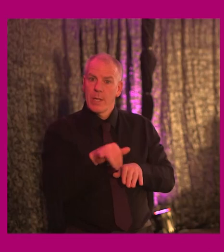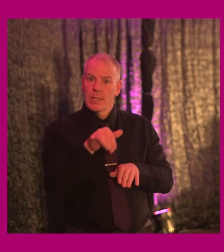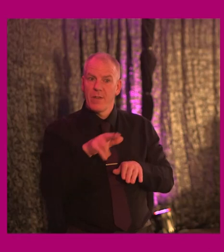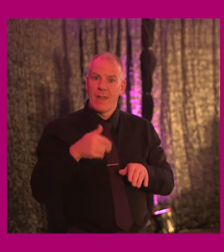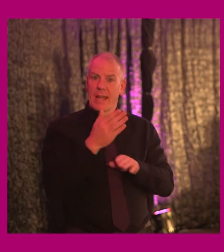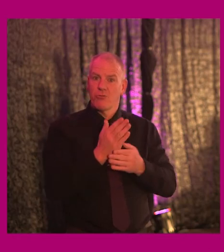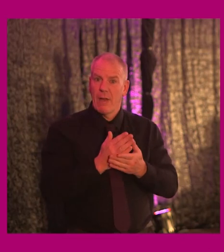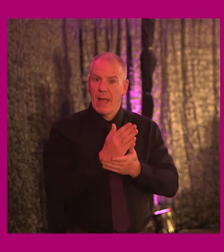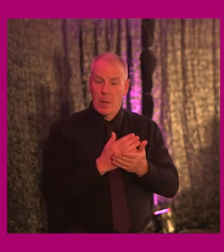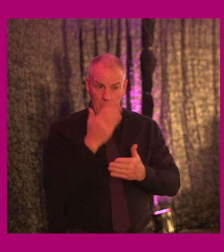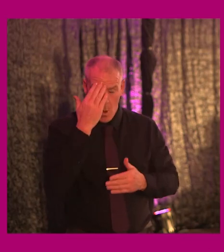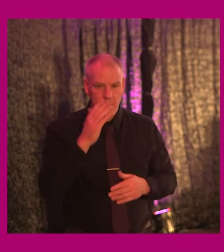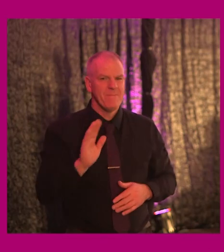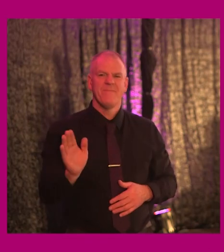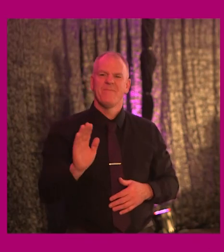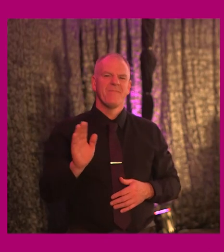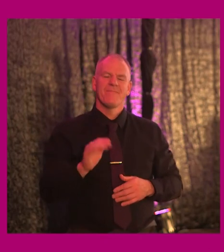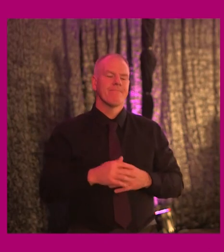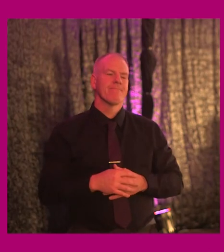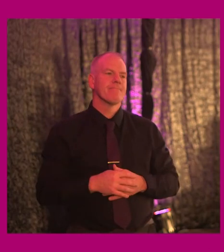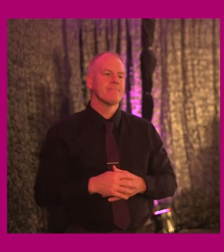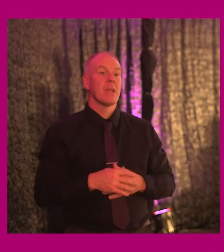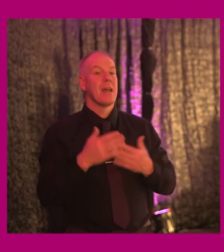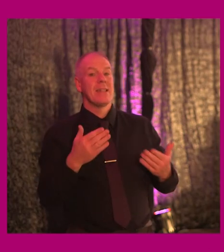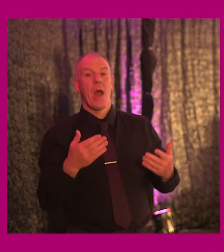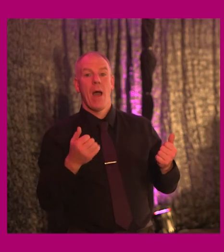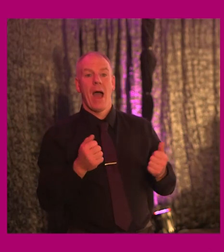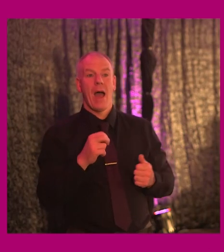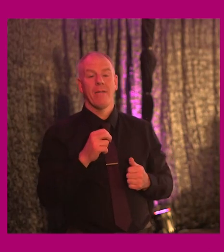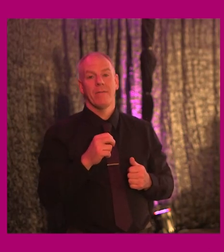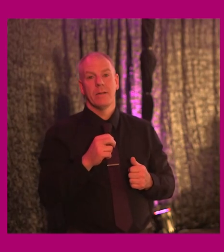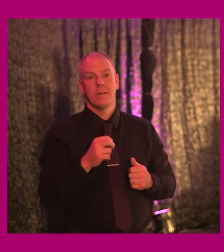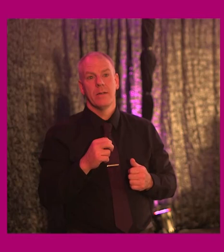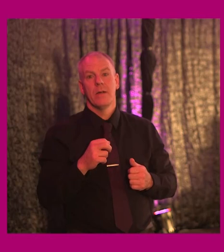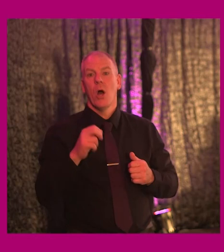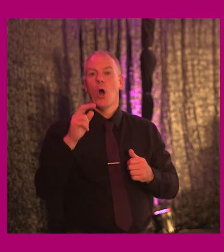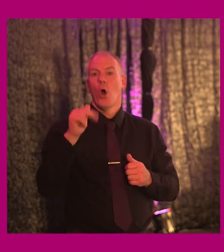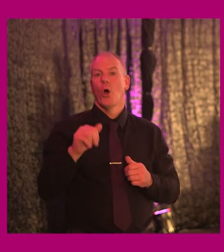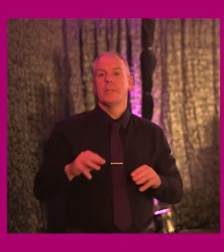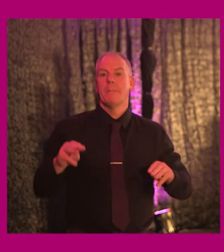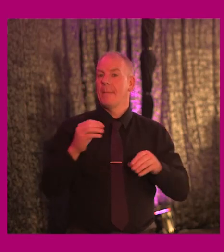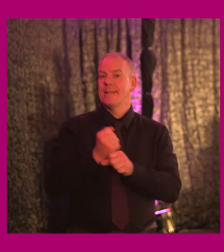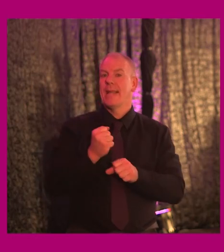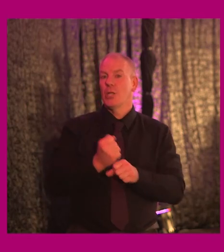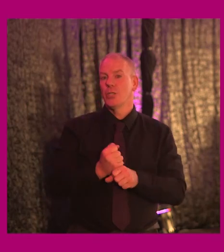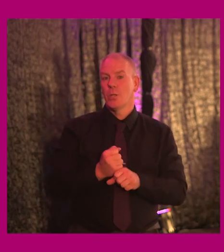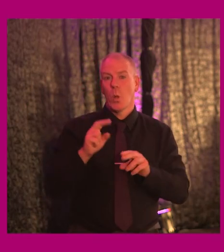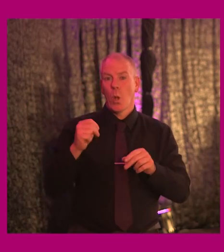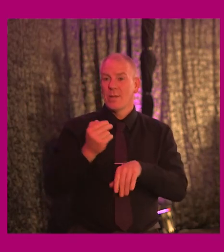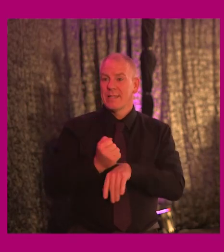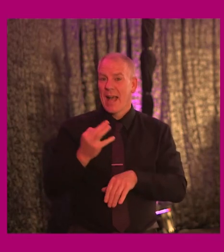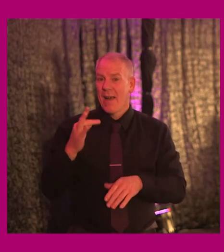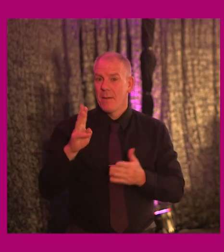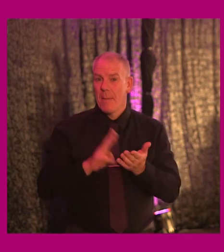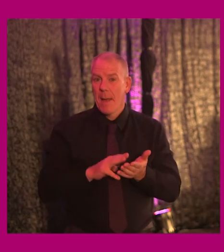next train. But no, hold on a second. We now have unmanned, or should I say unpeopled stations. So you must rely on your